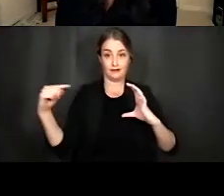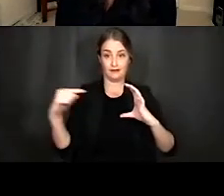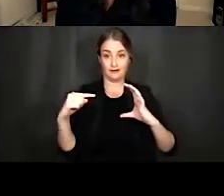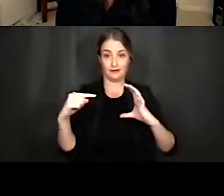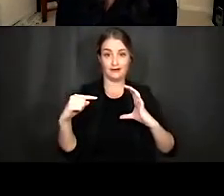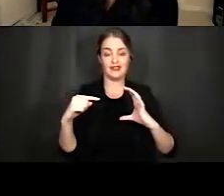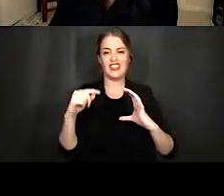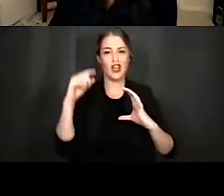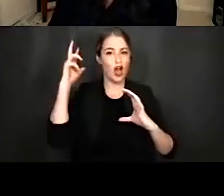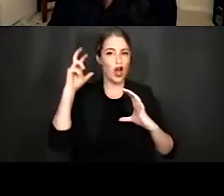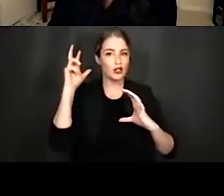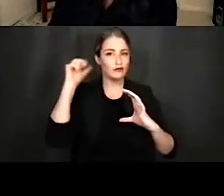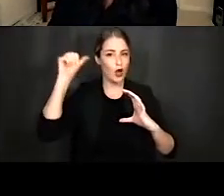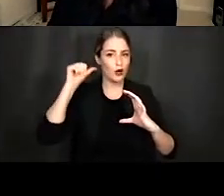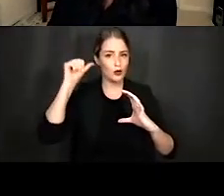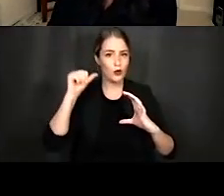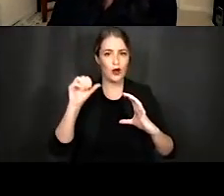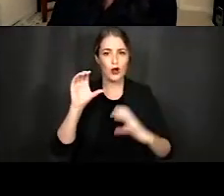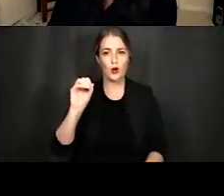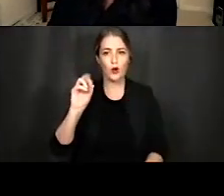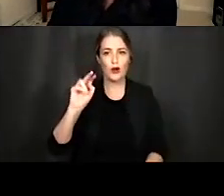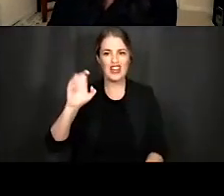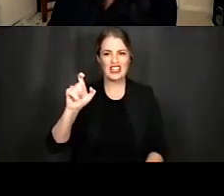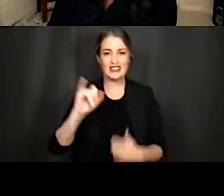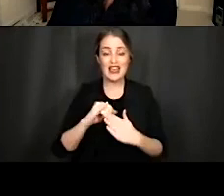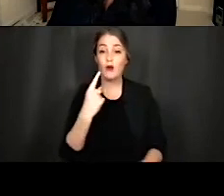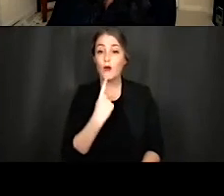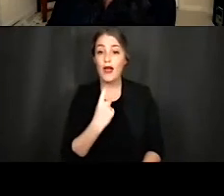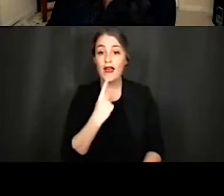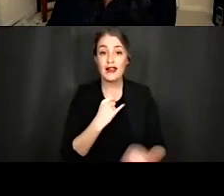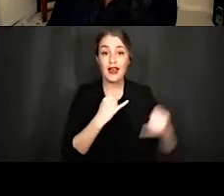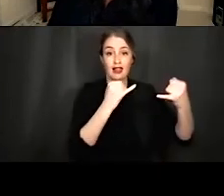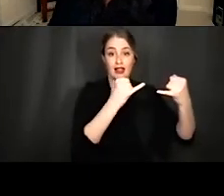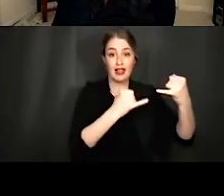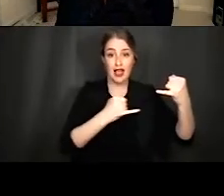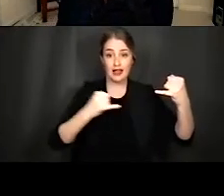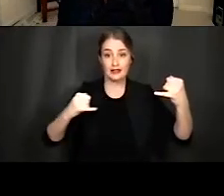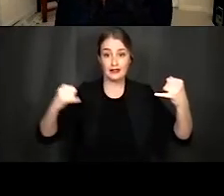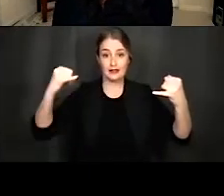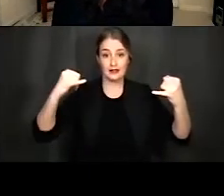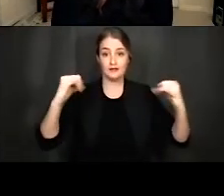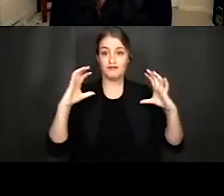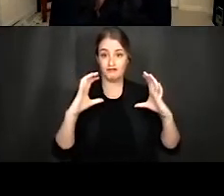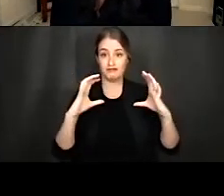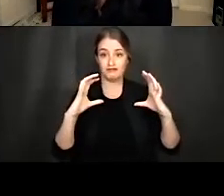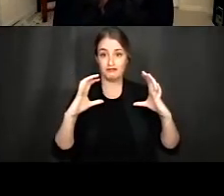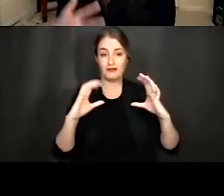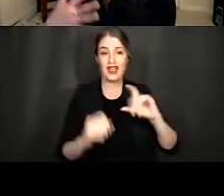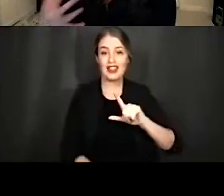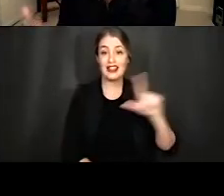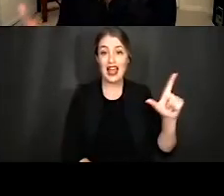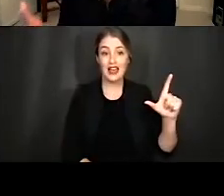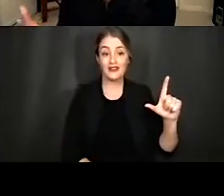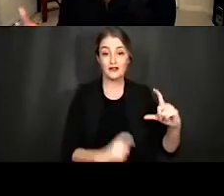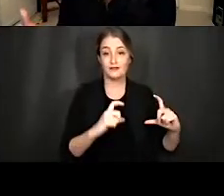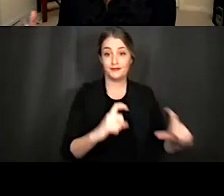highlighted here in red. That's what this line is pointing to. This flowchart on the left is a really